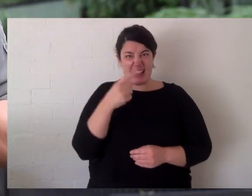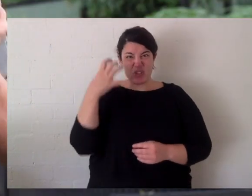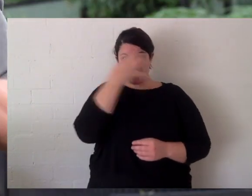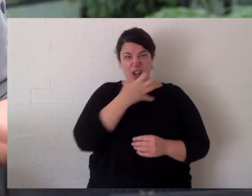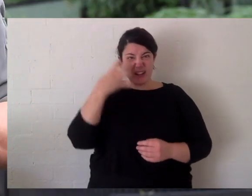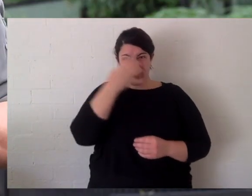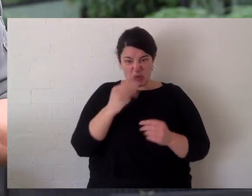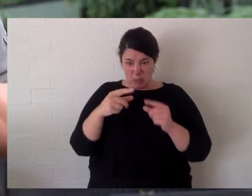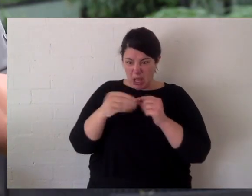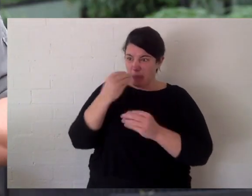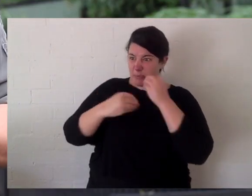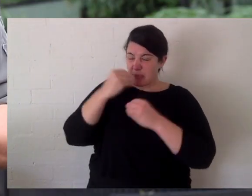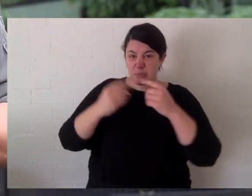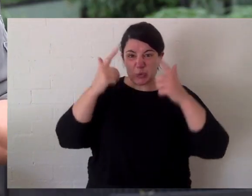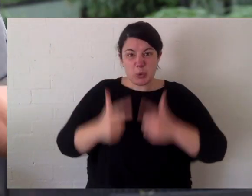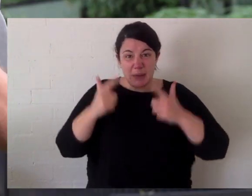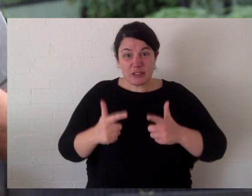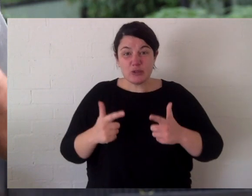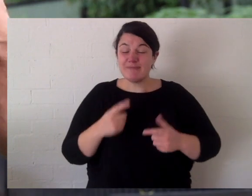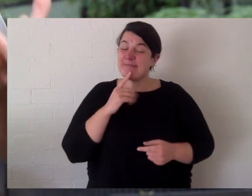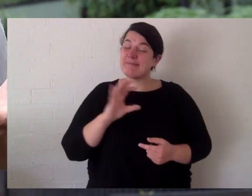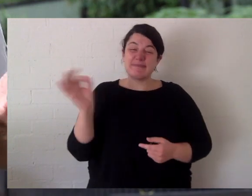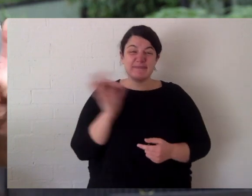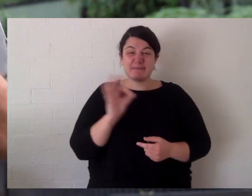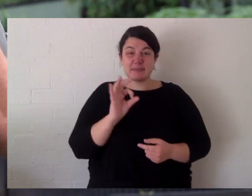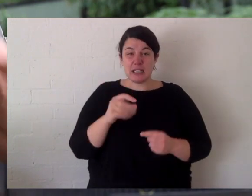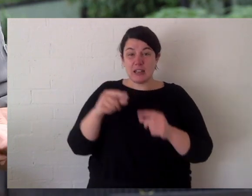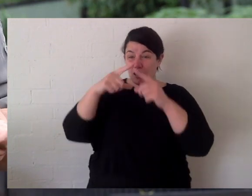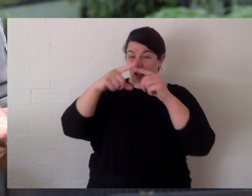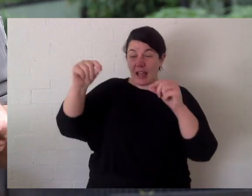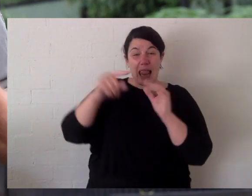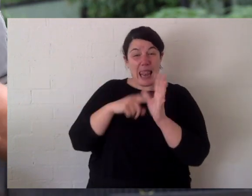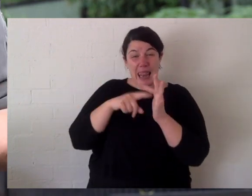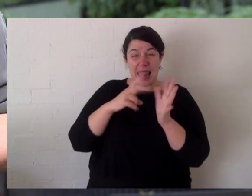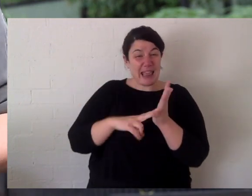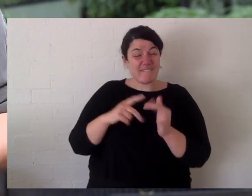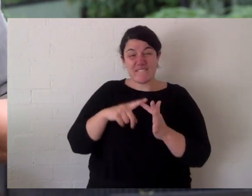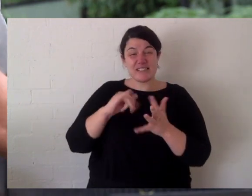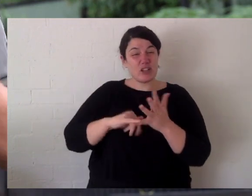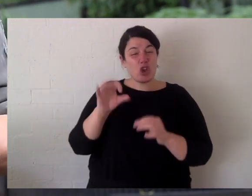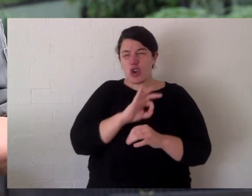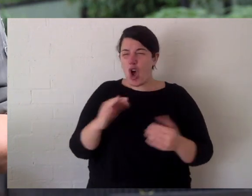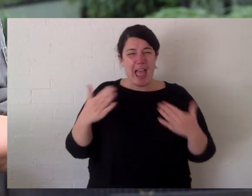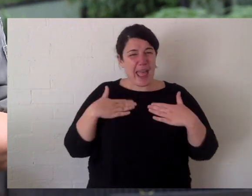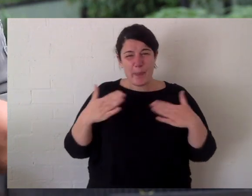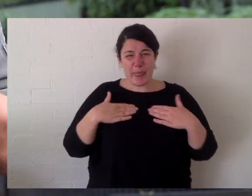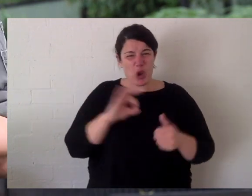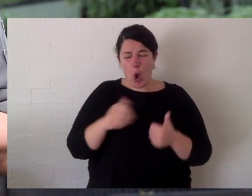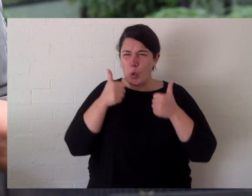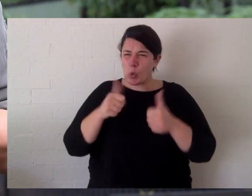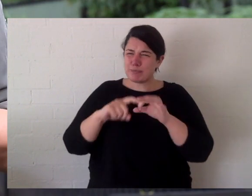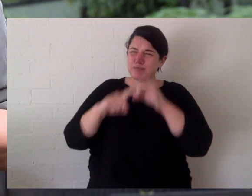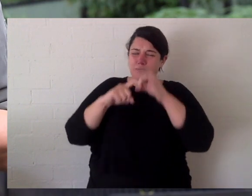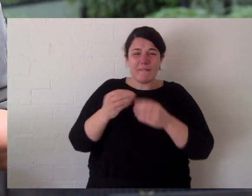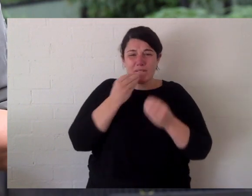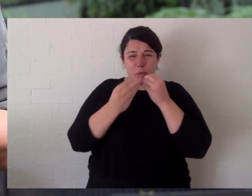What happens is the eucalypt is so low in nutrients or energy, the koalas have to sleep a lot. Now why do they